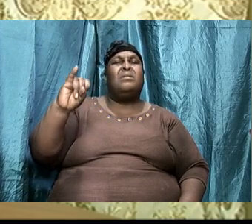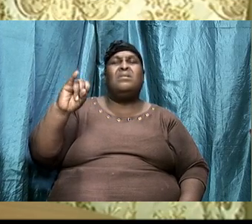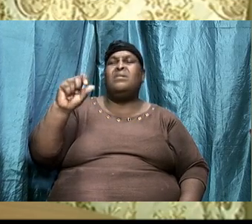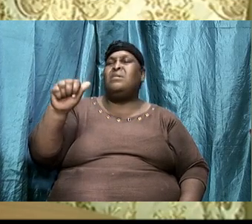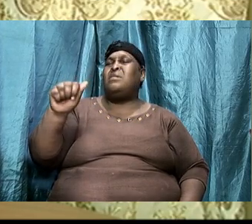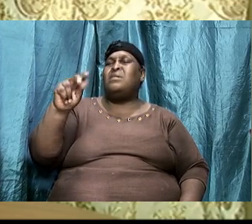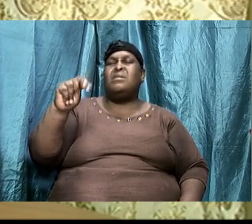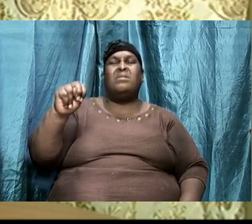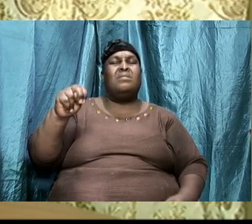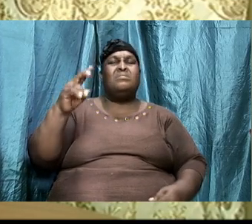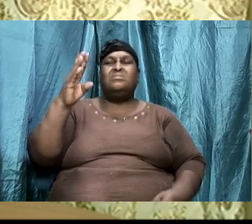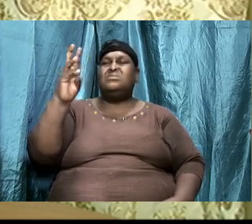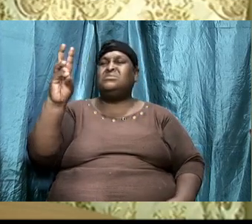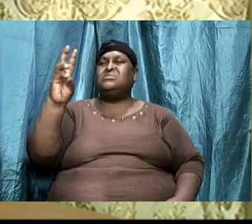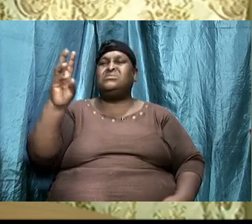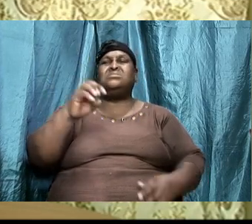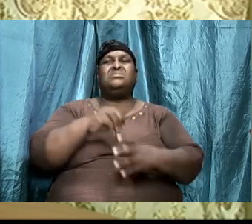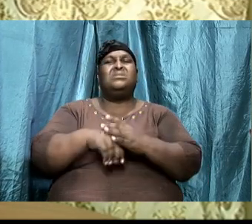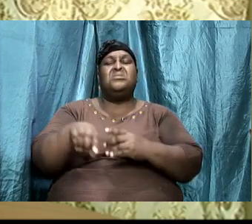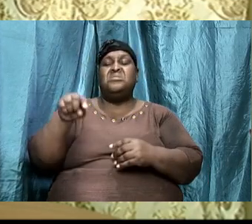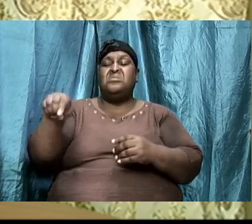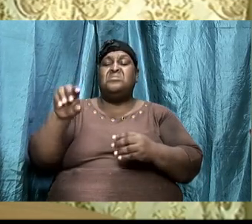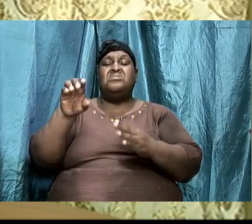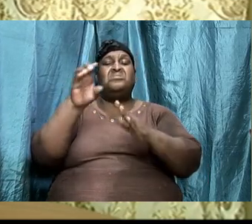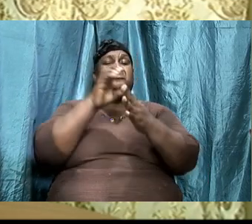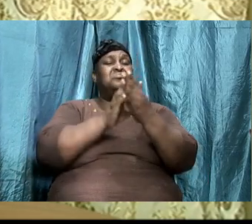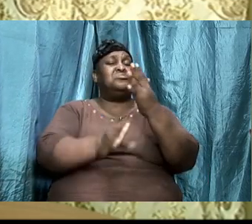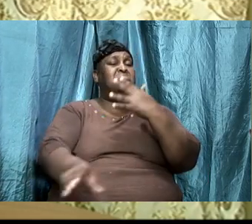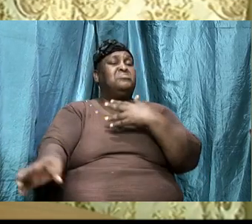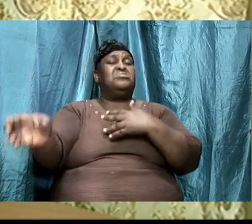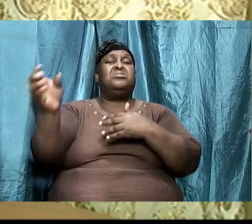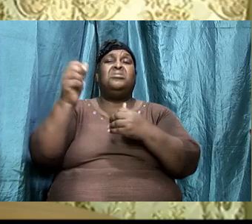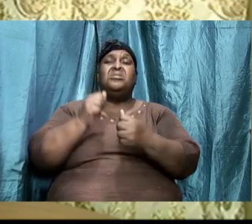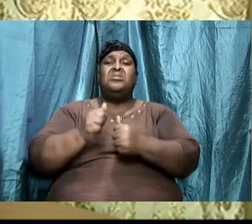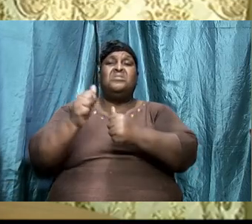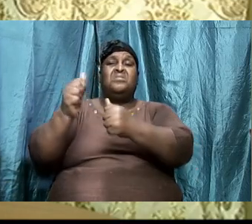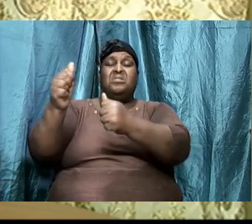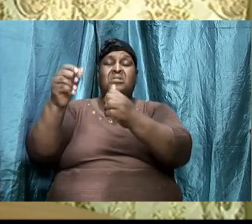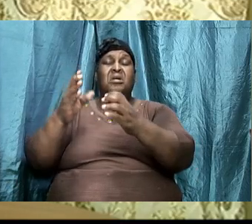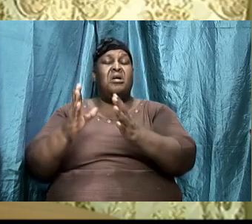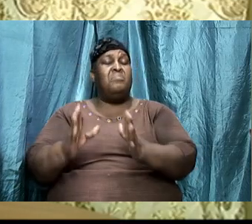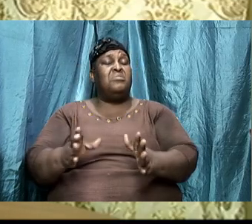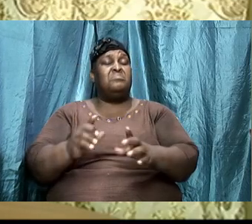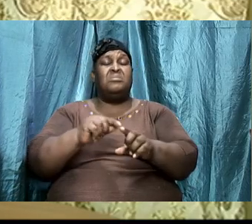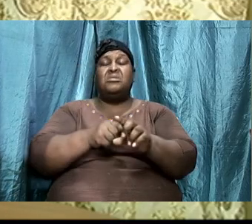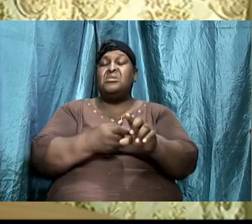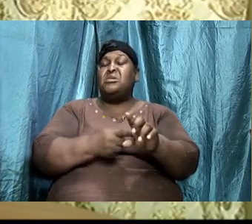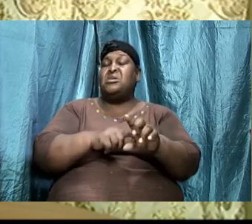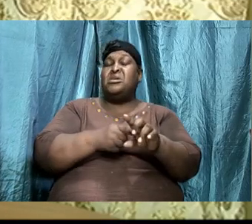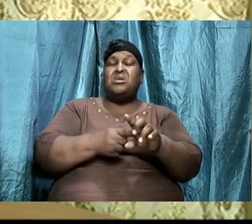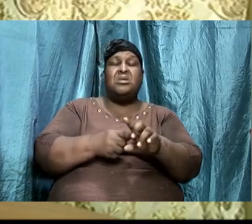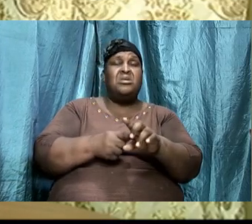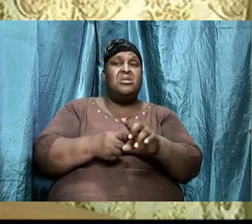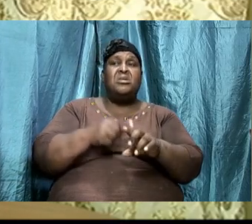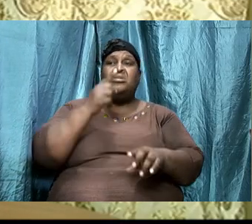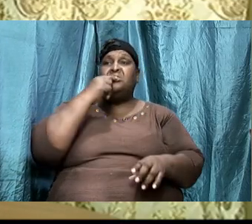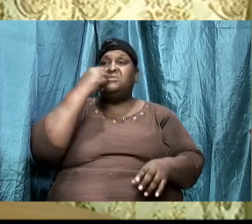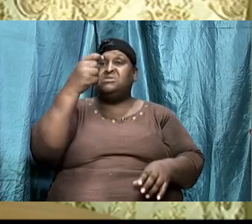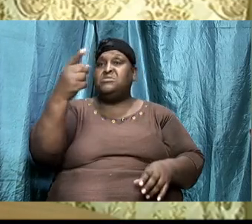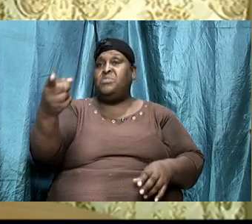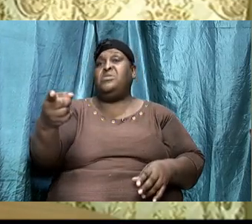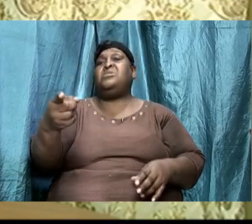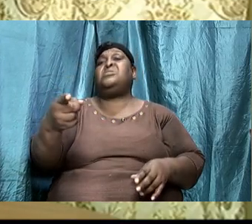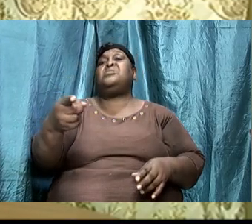In this chapter, the apostle started out by exhorting the entire Ephesians chapter 6. He started out by exhorting